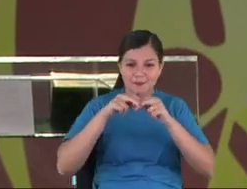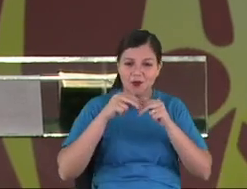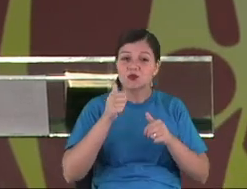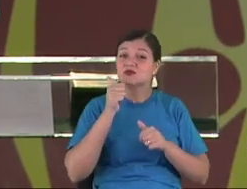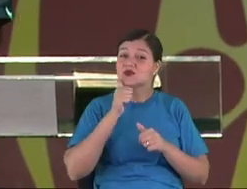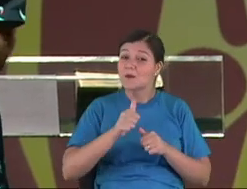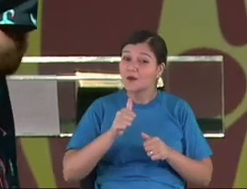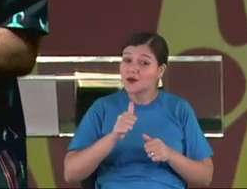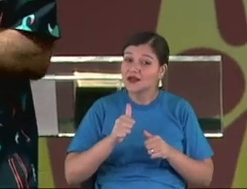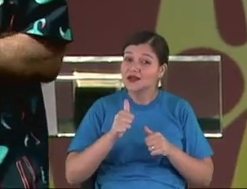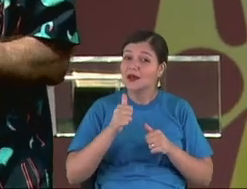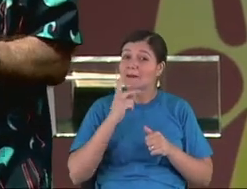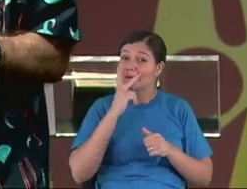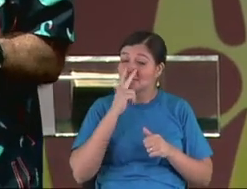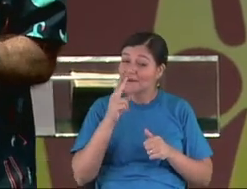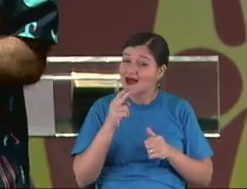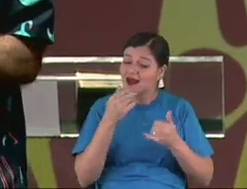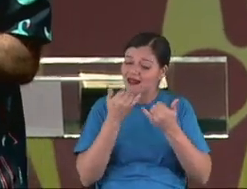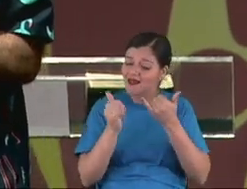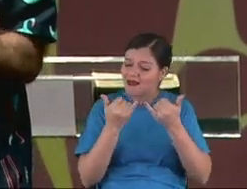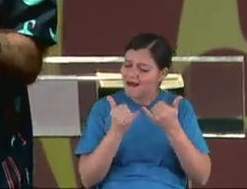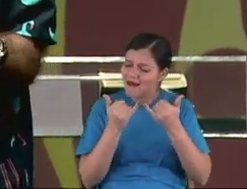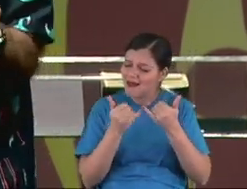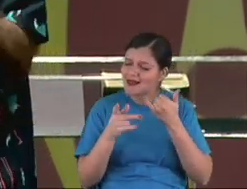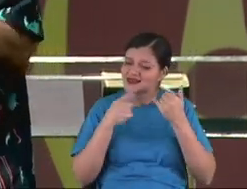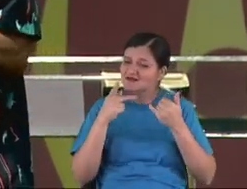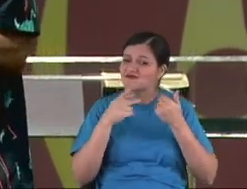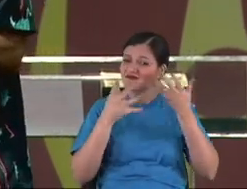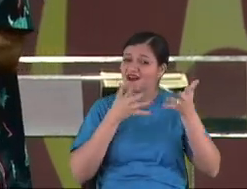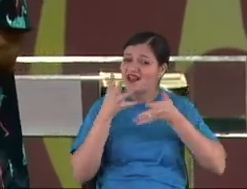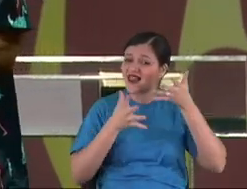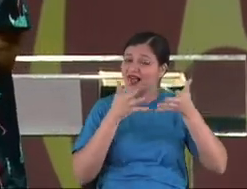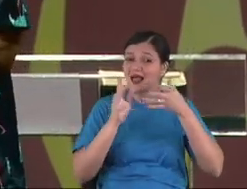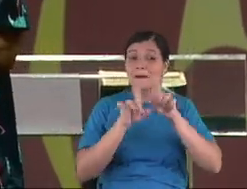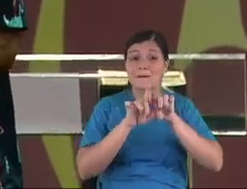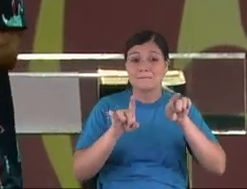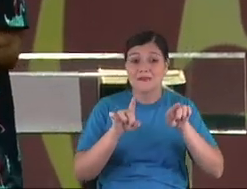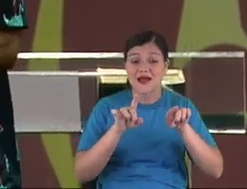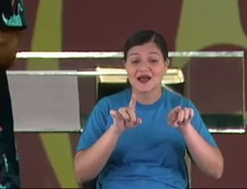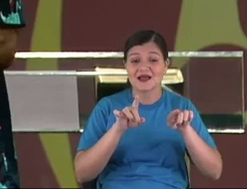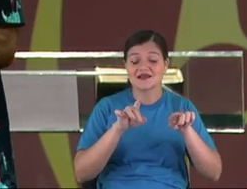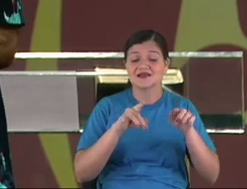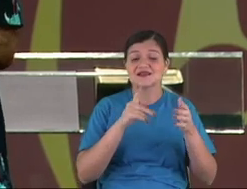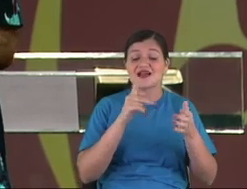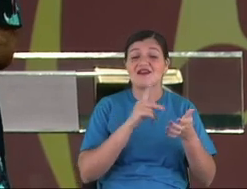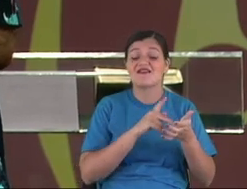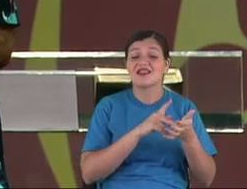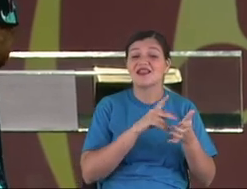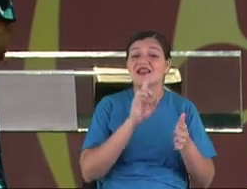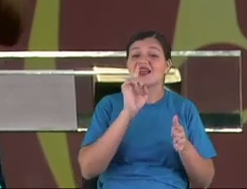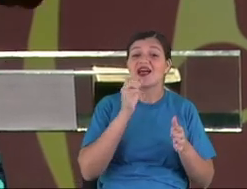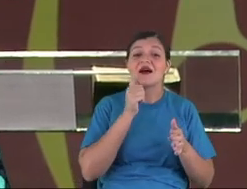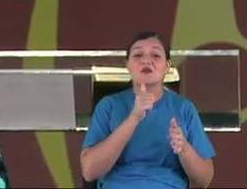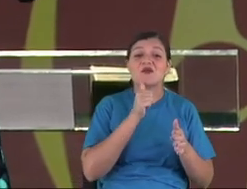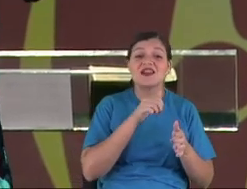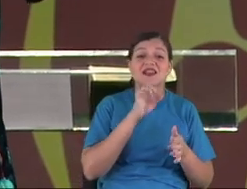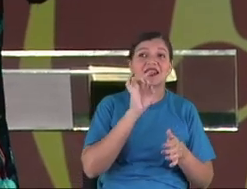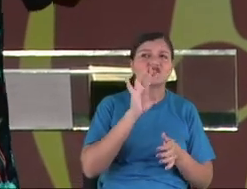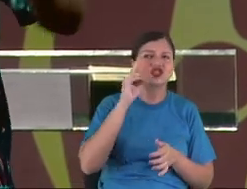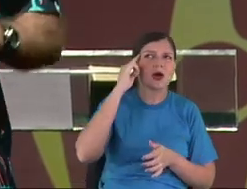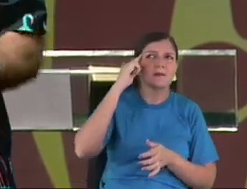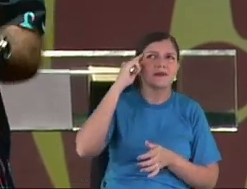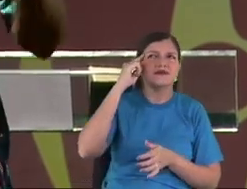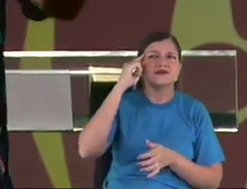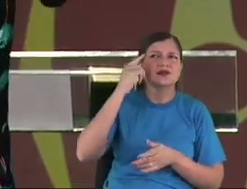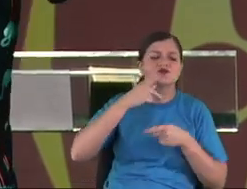This looks like the women speak more but he's speaking like a thinking loud voice.